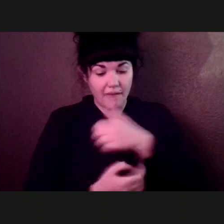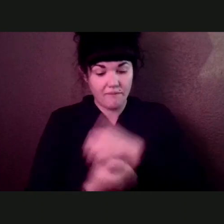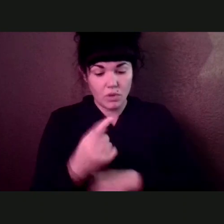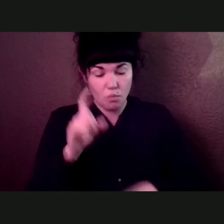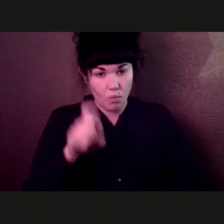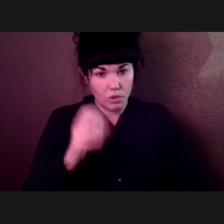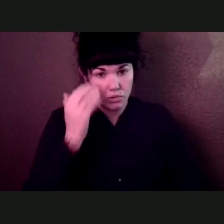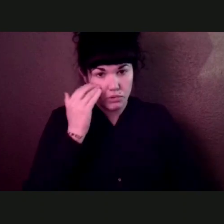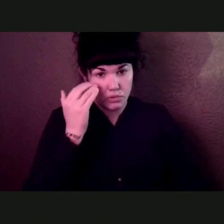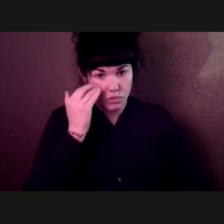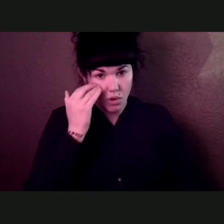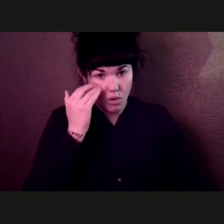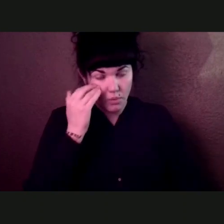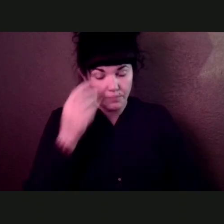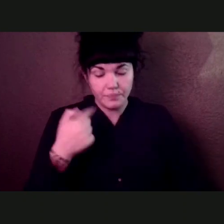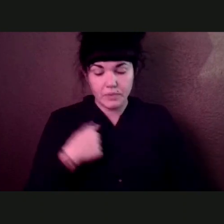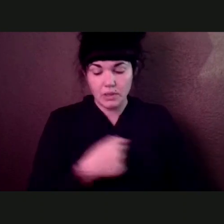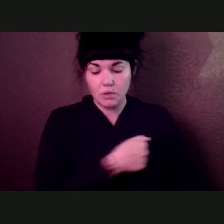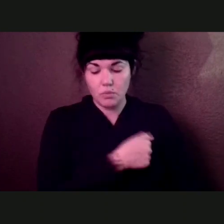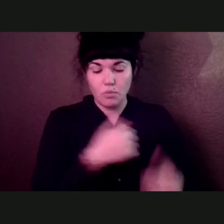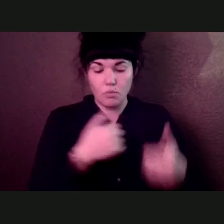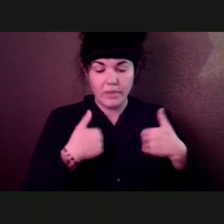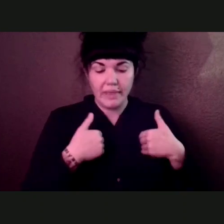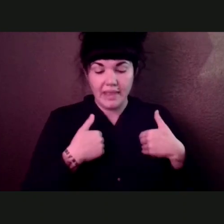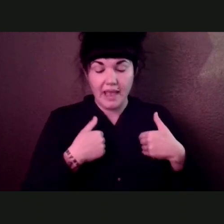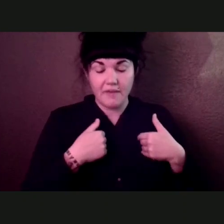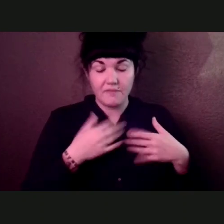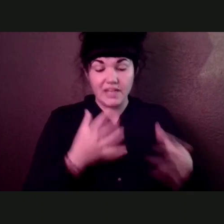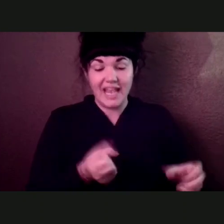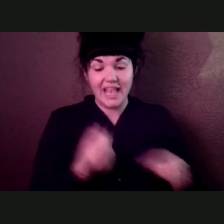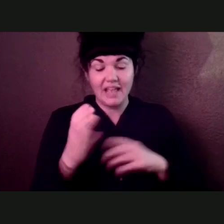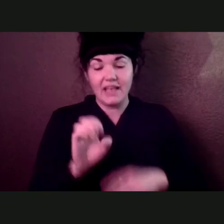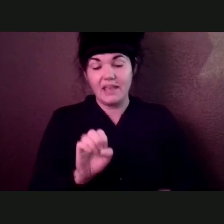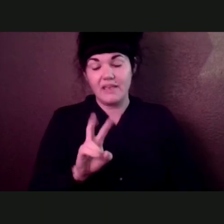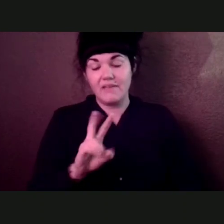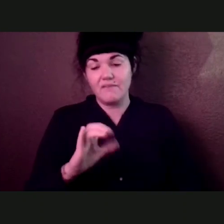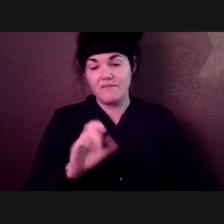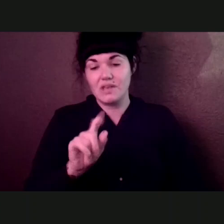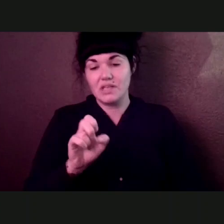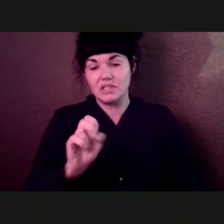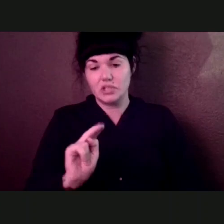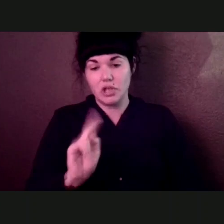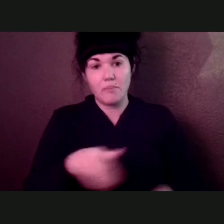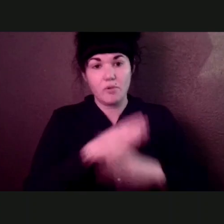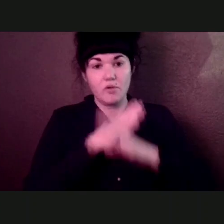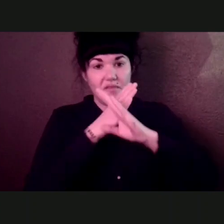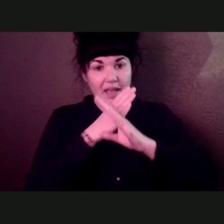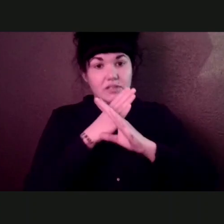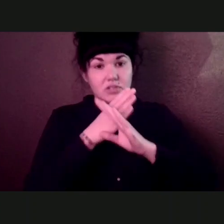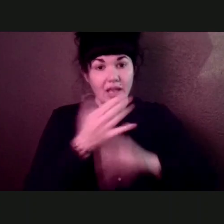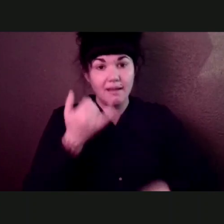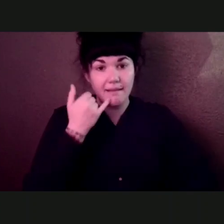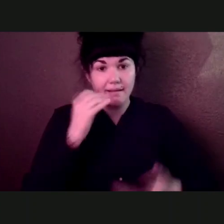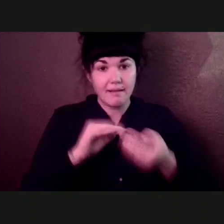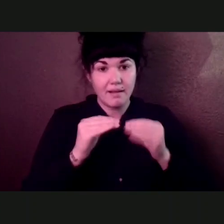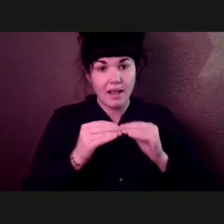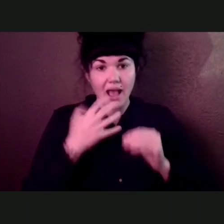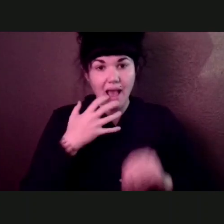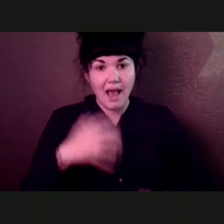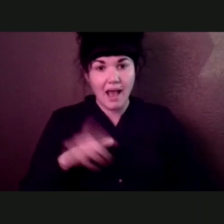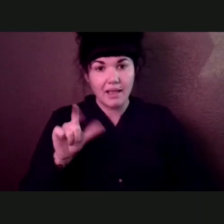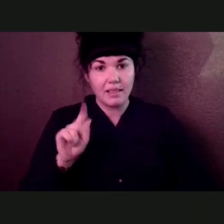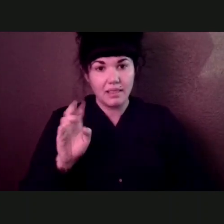eviction prevention hotline for the city of Detroit. And this coordinates all of the legal